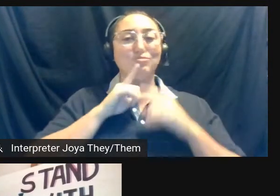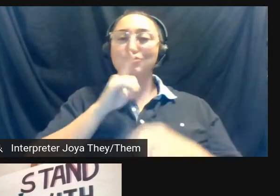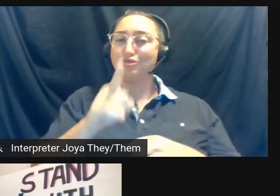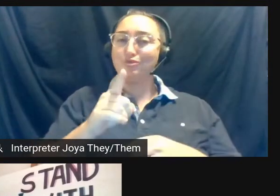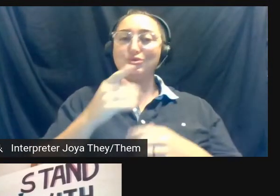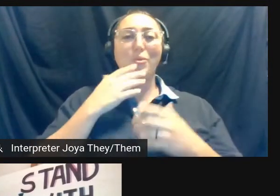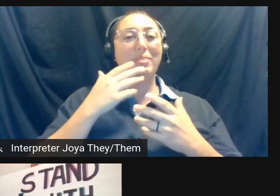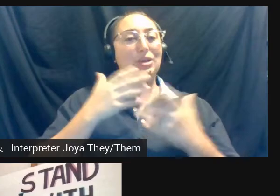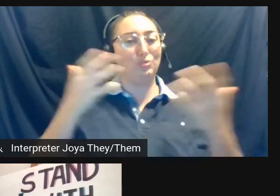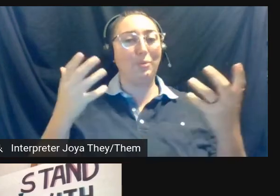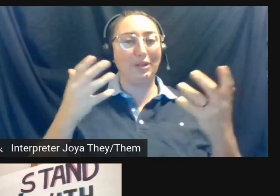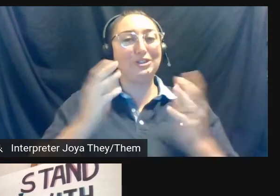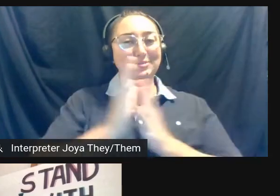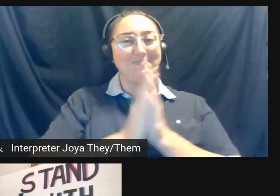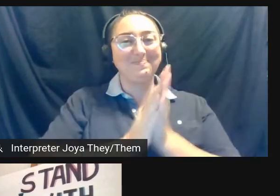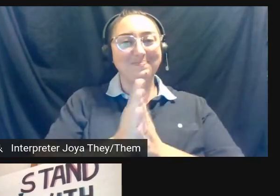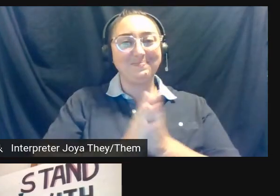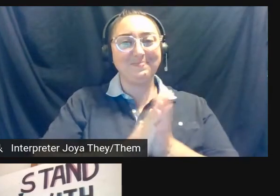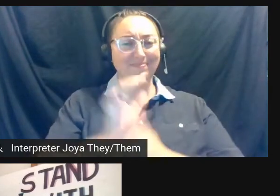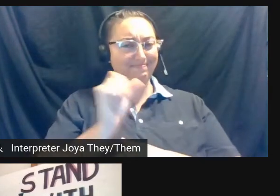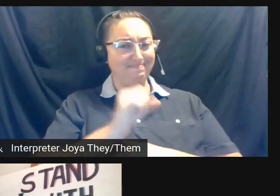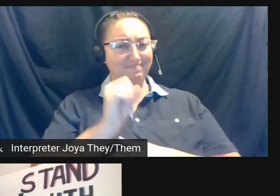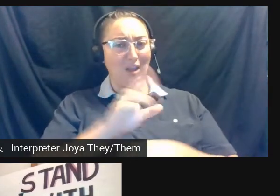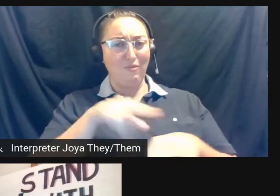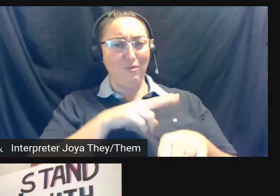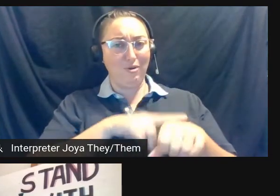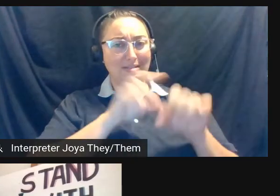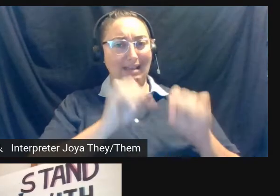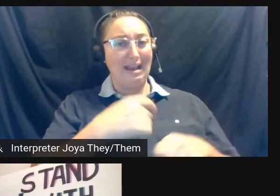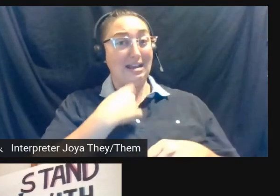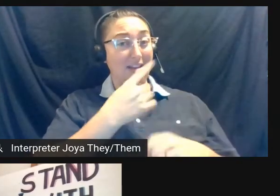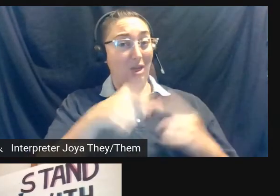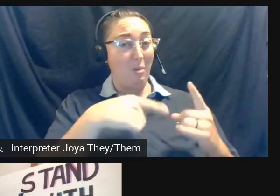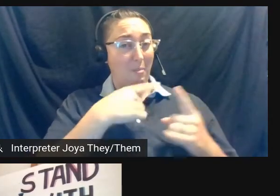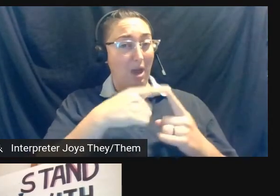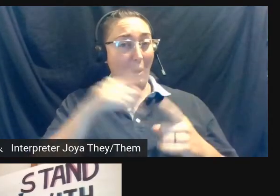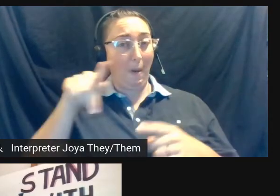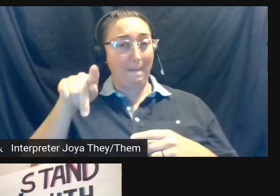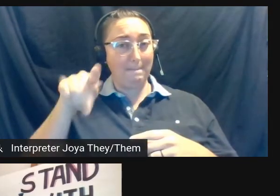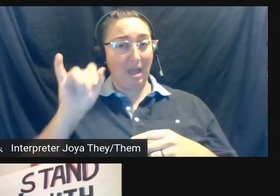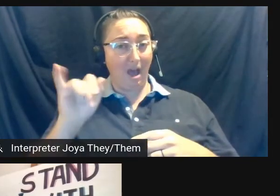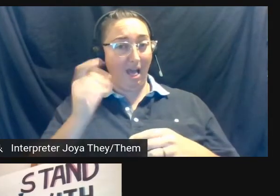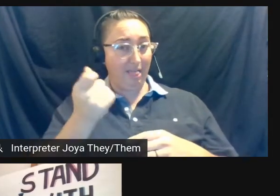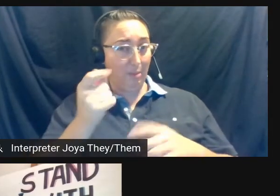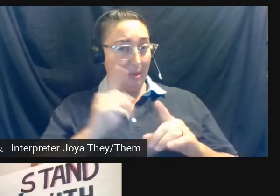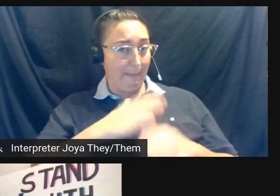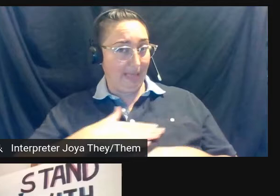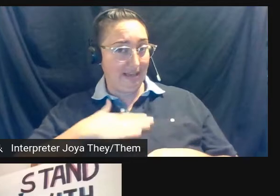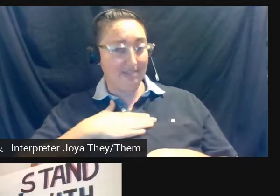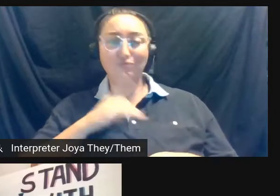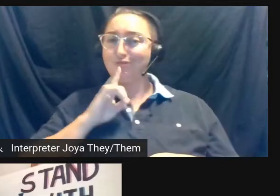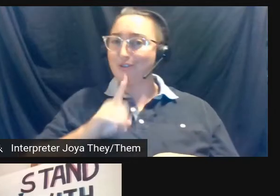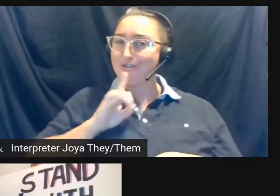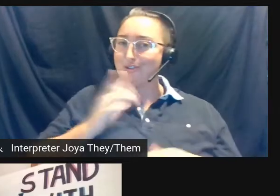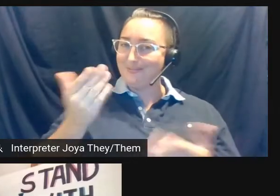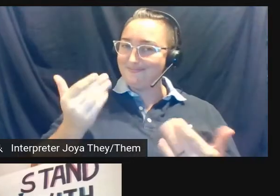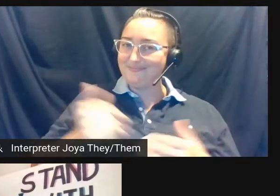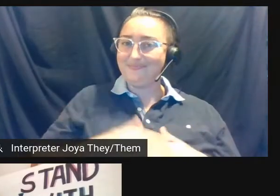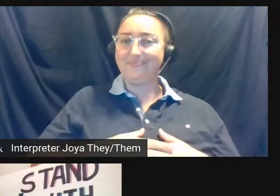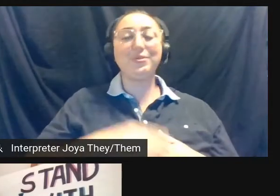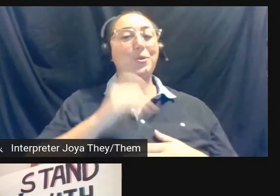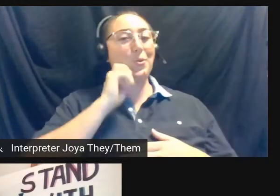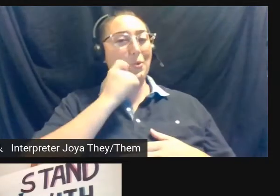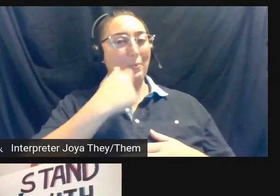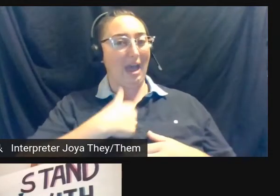multiple fronts. Yeah. May I tell you about Positive Images for just a moment? I would hope you would. Cool. I am the